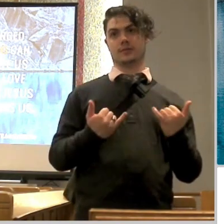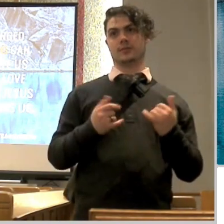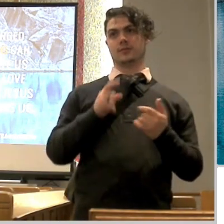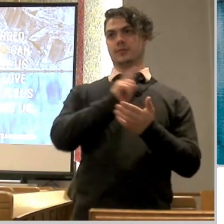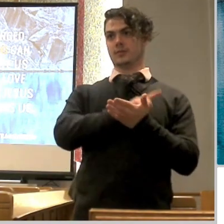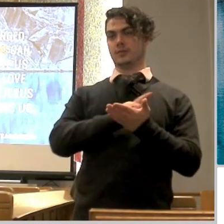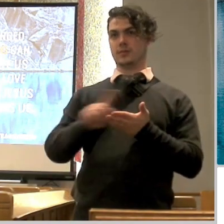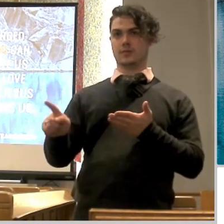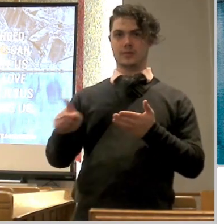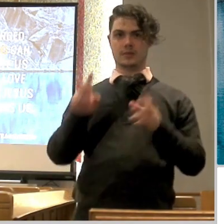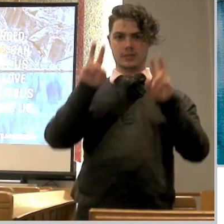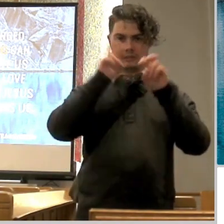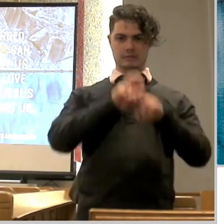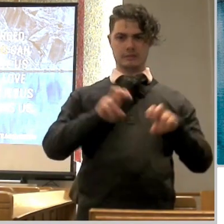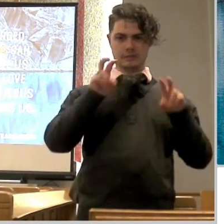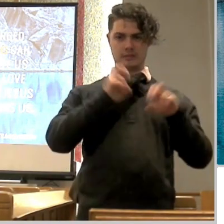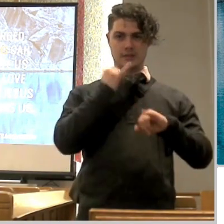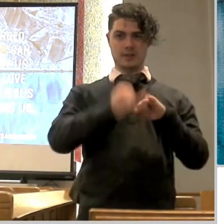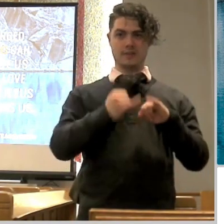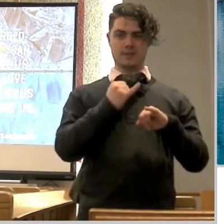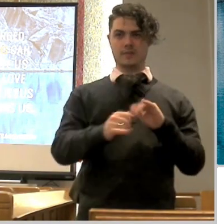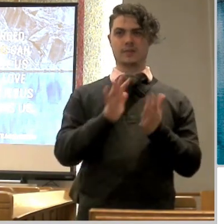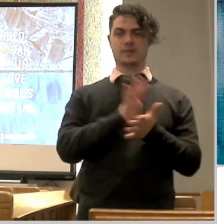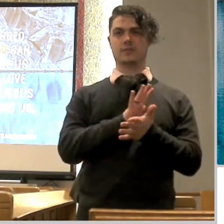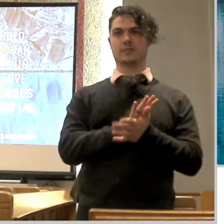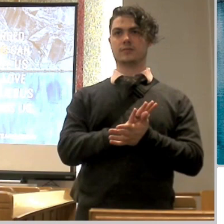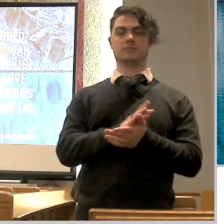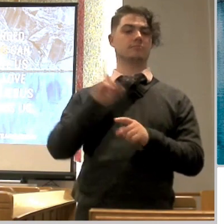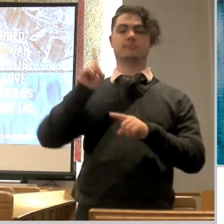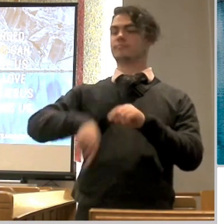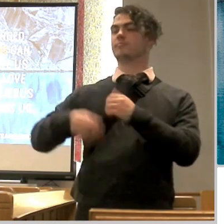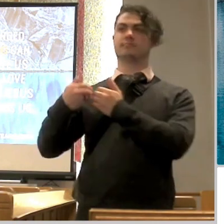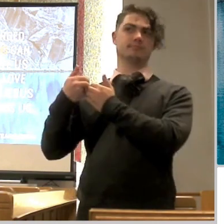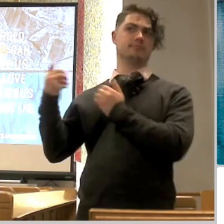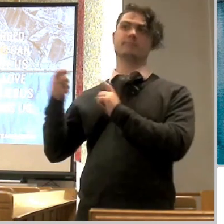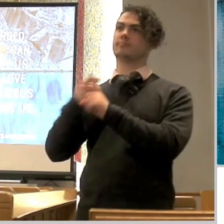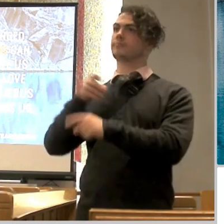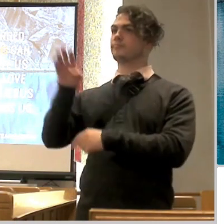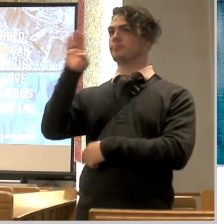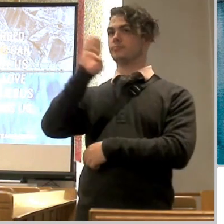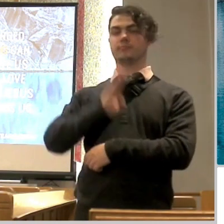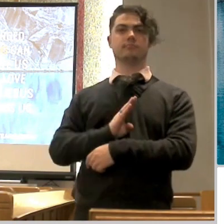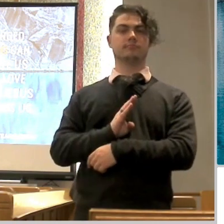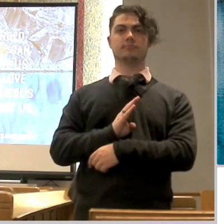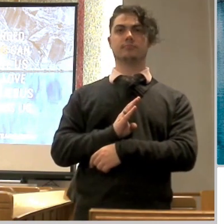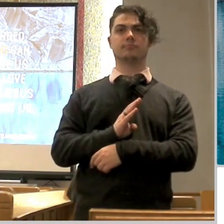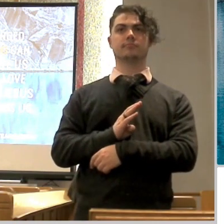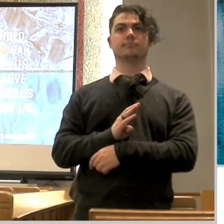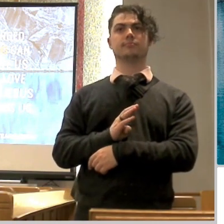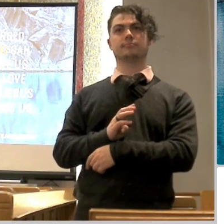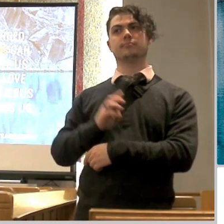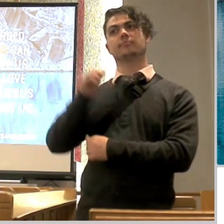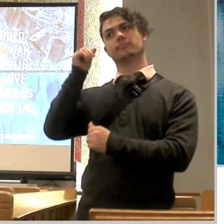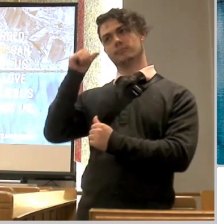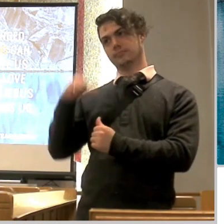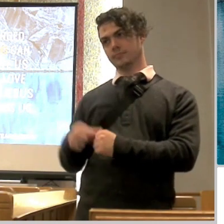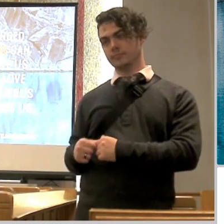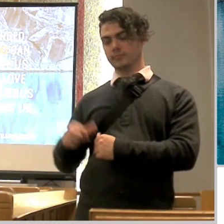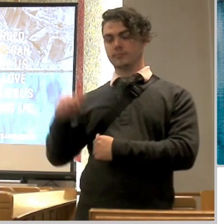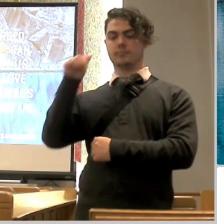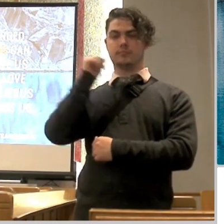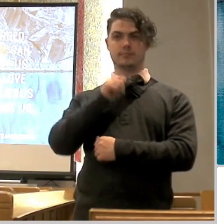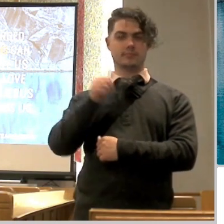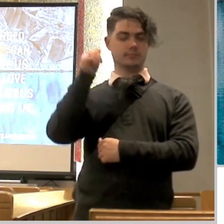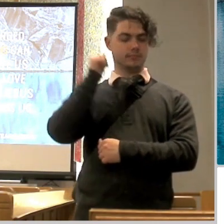just passed what you got on your finals exam that cannot separate you from the love of god we need to be reminded that